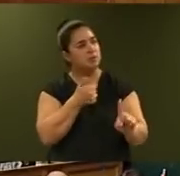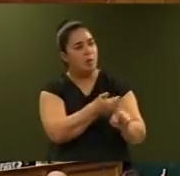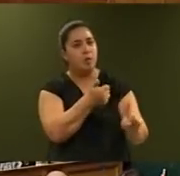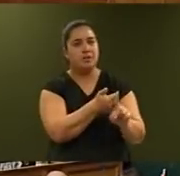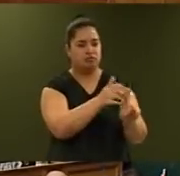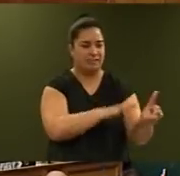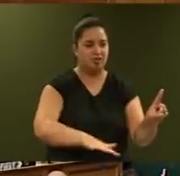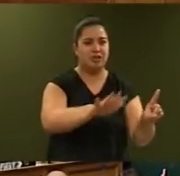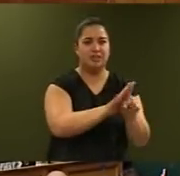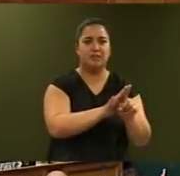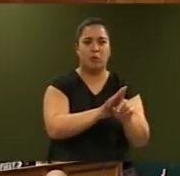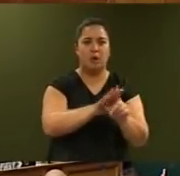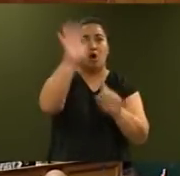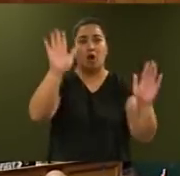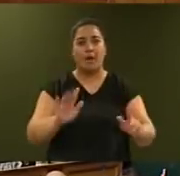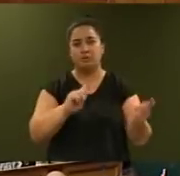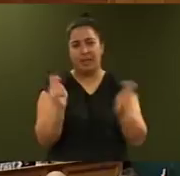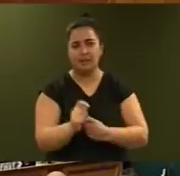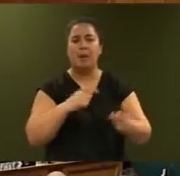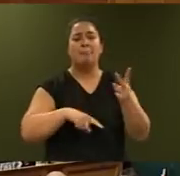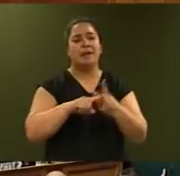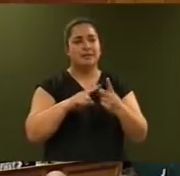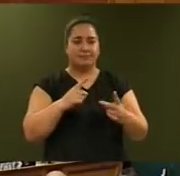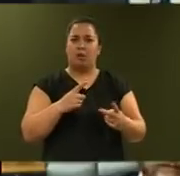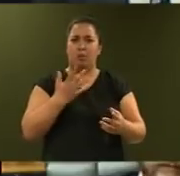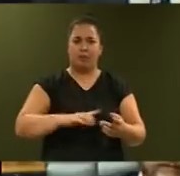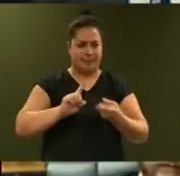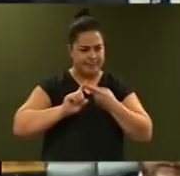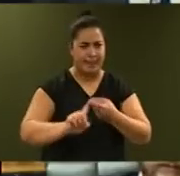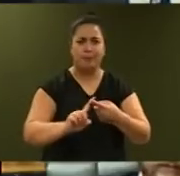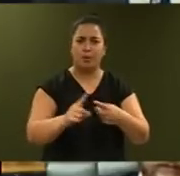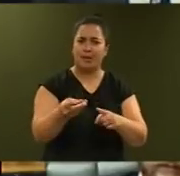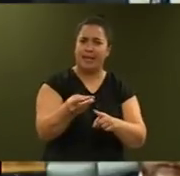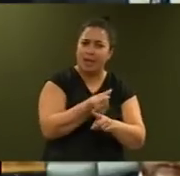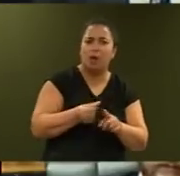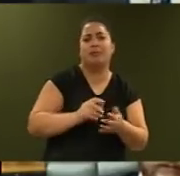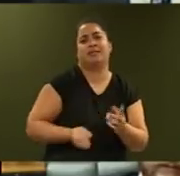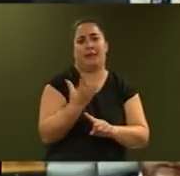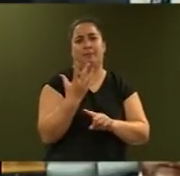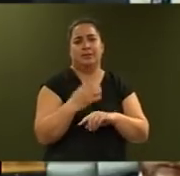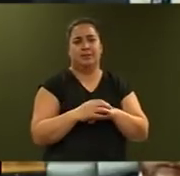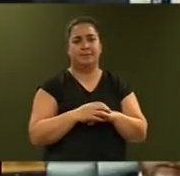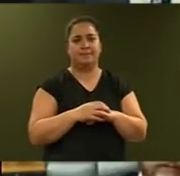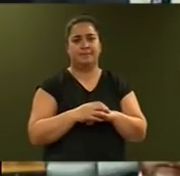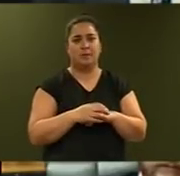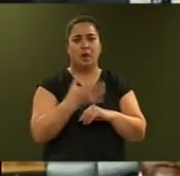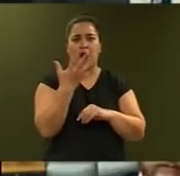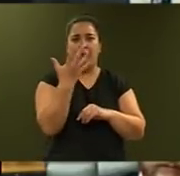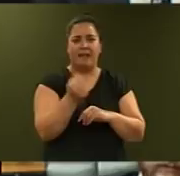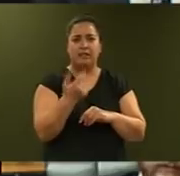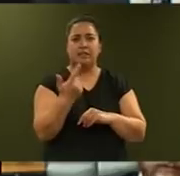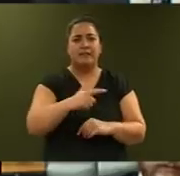change and enjoy sustainable economic development. We will lift New Zealand's contribution through our $714